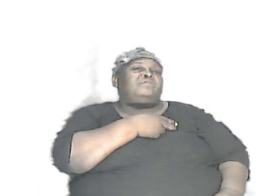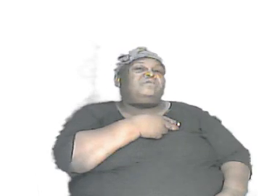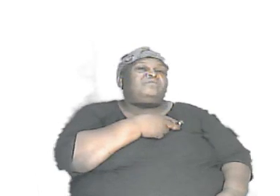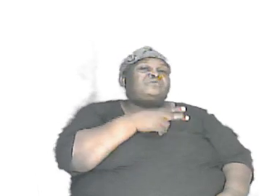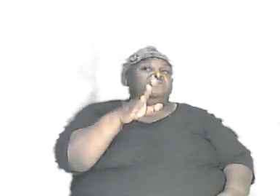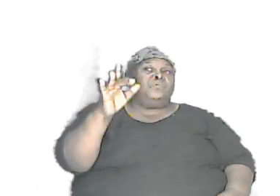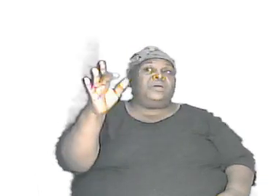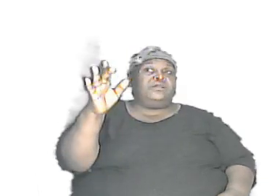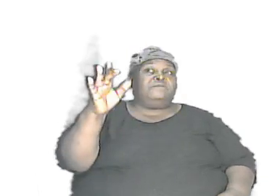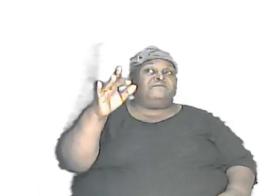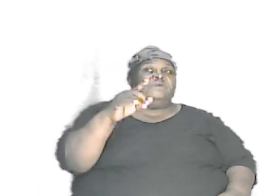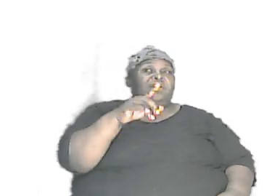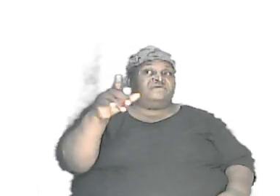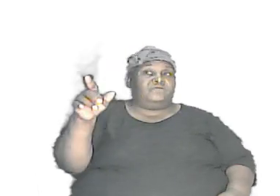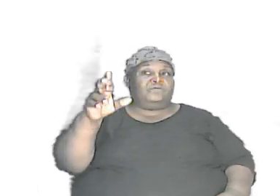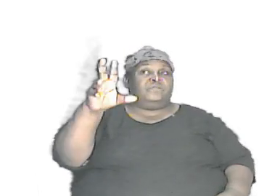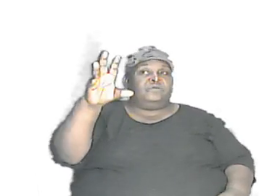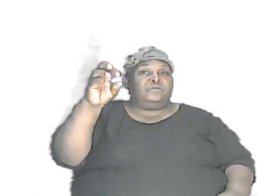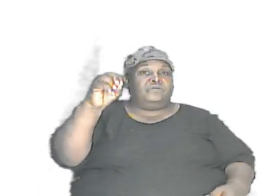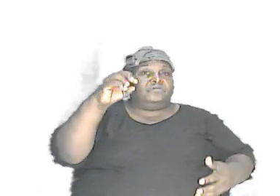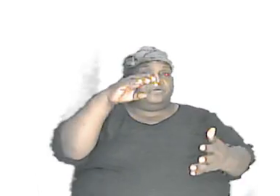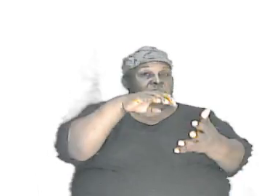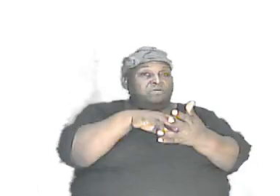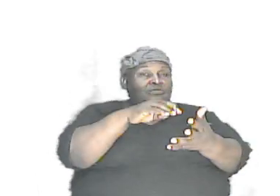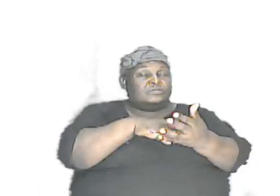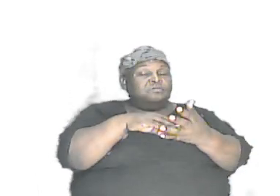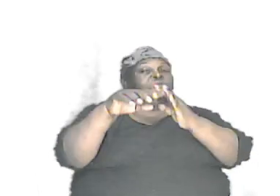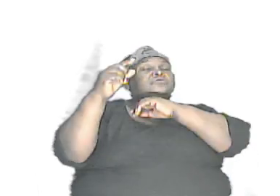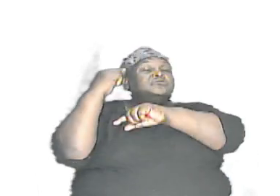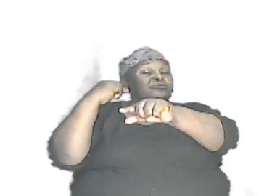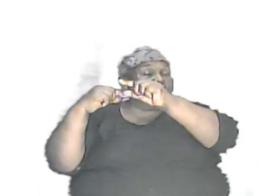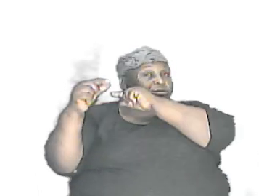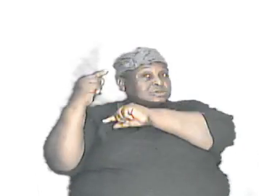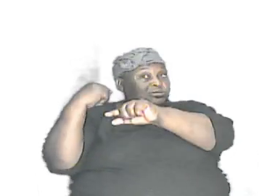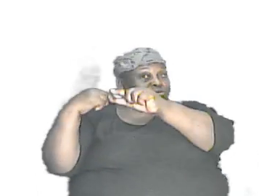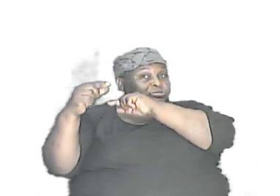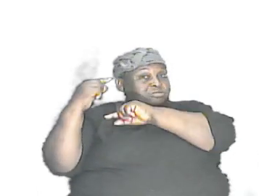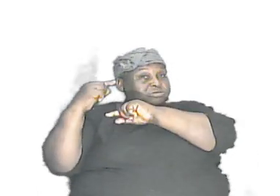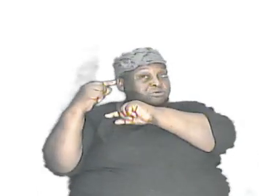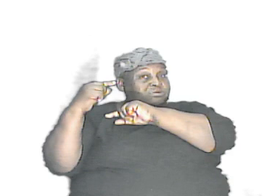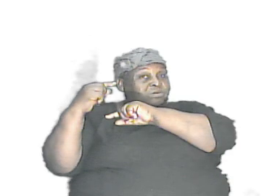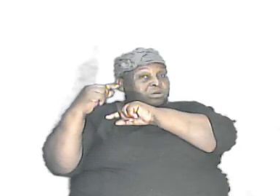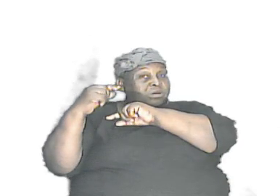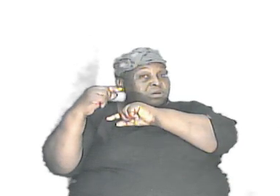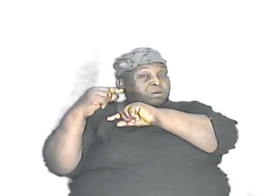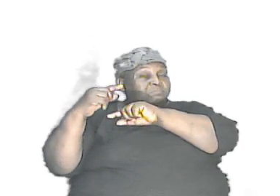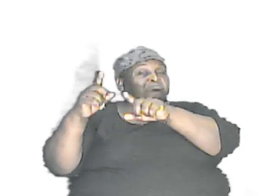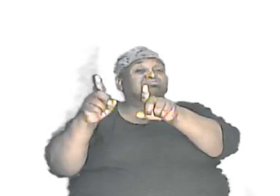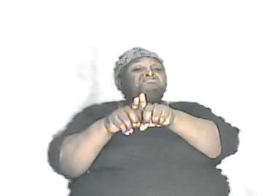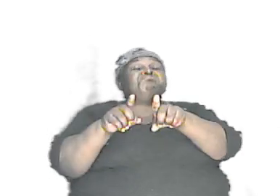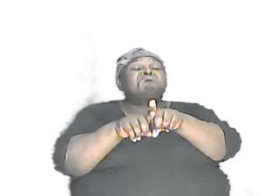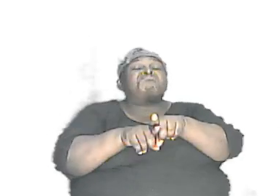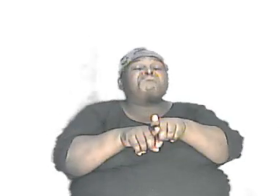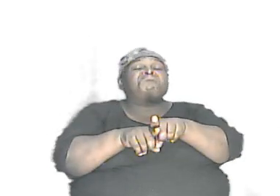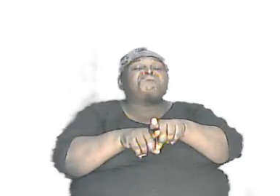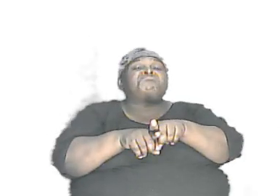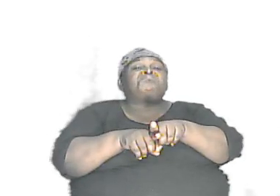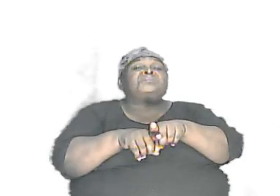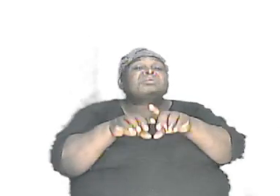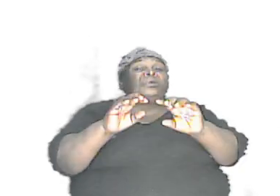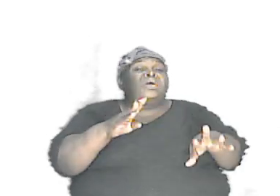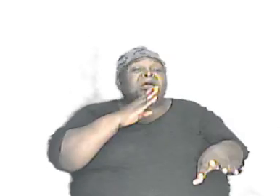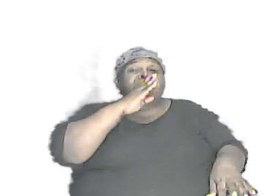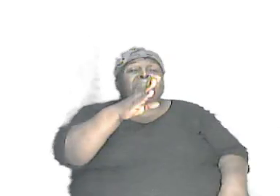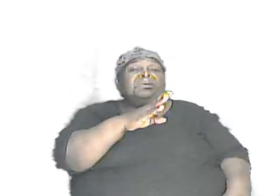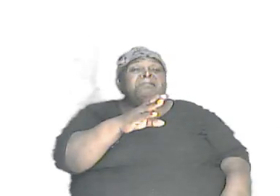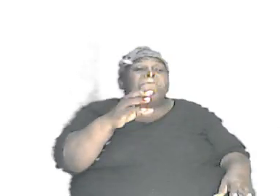to 30 thousand genes and as a result of that there can be